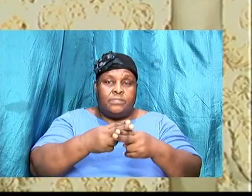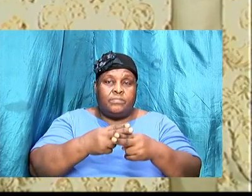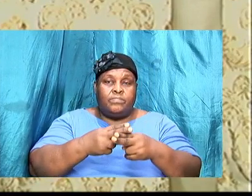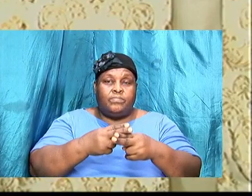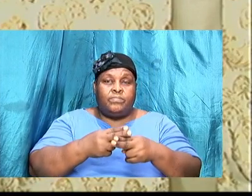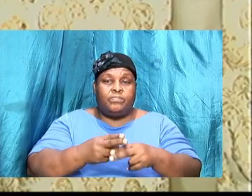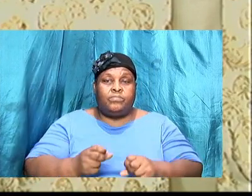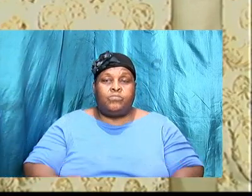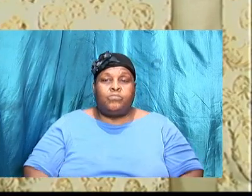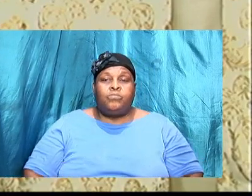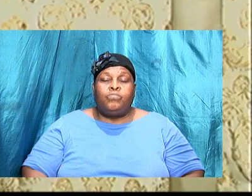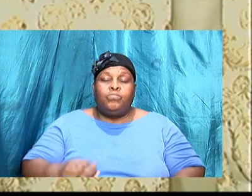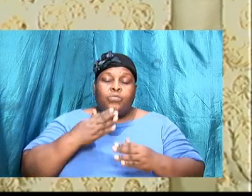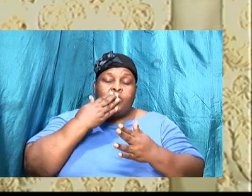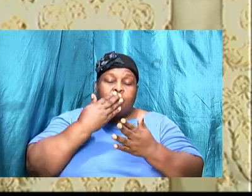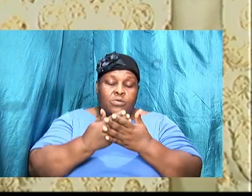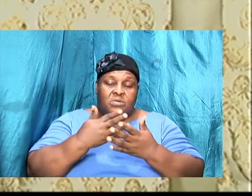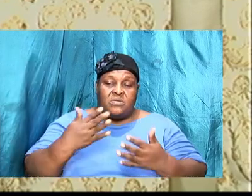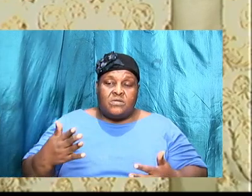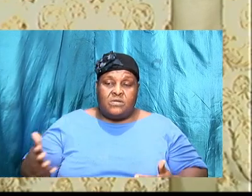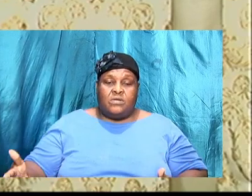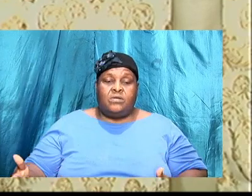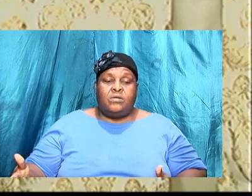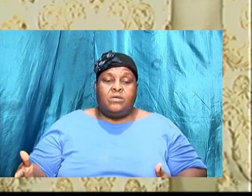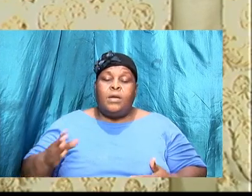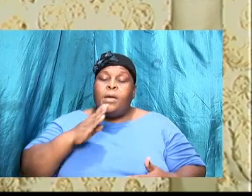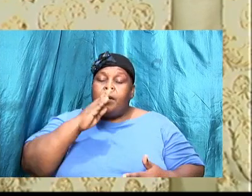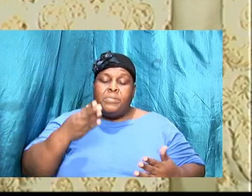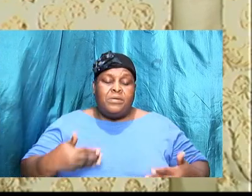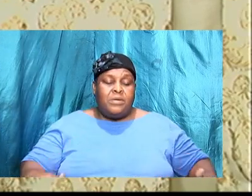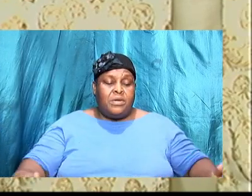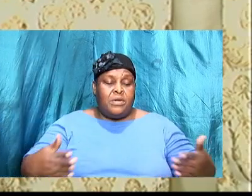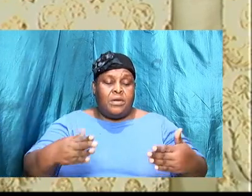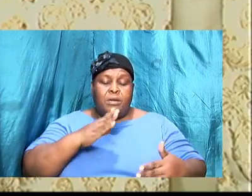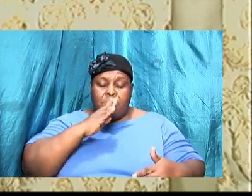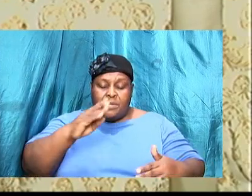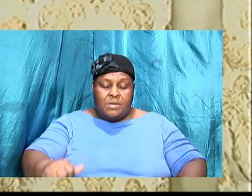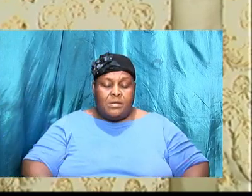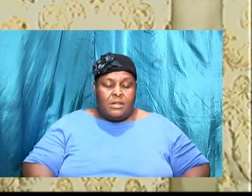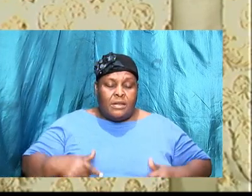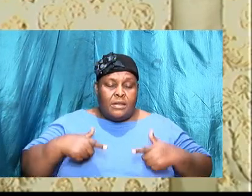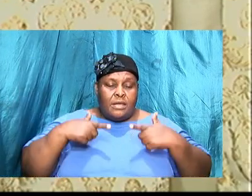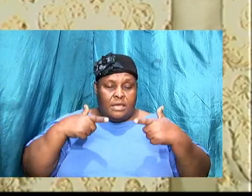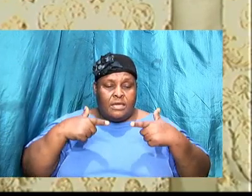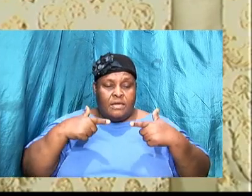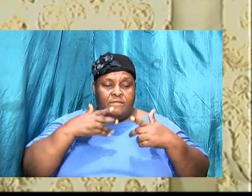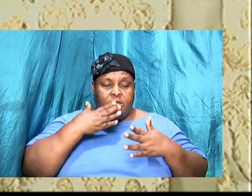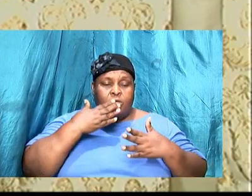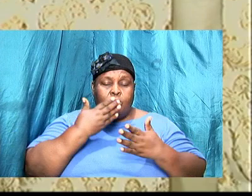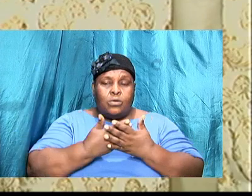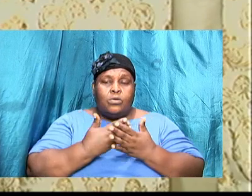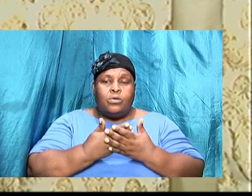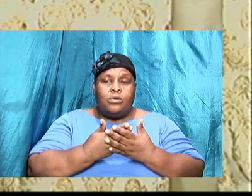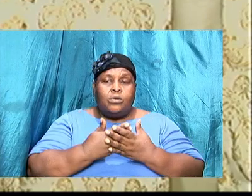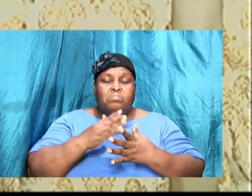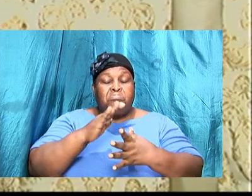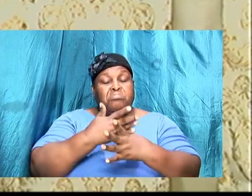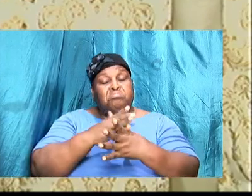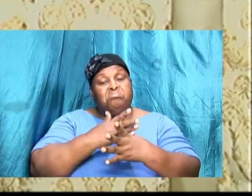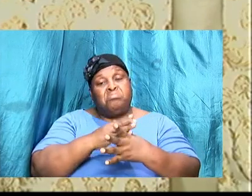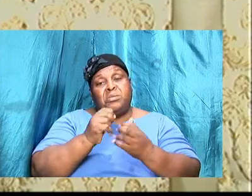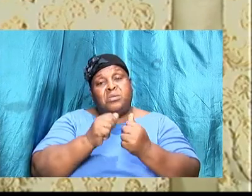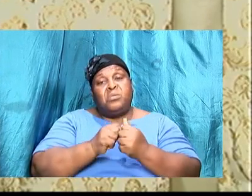You know, it's a good thing to be here, to be alive, to be well, and to be sharing with us